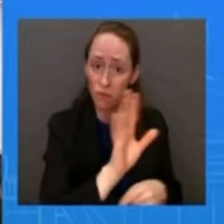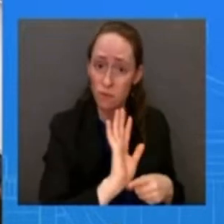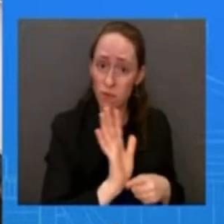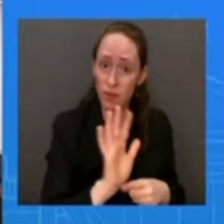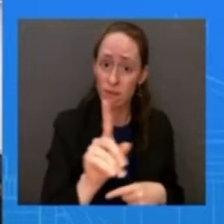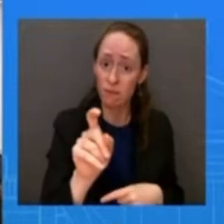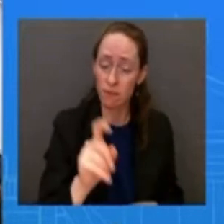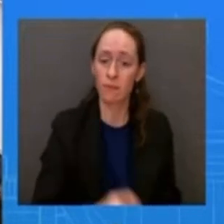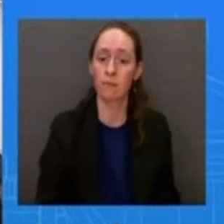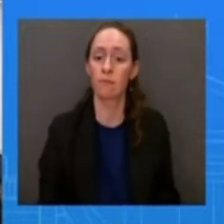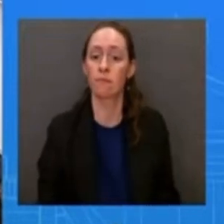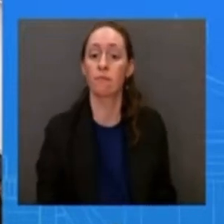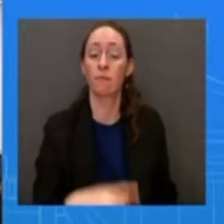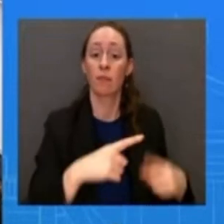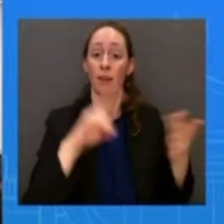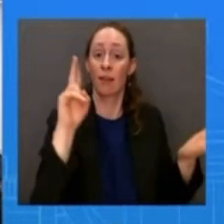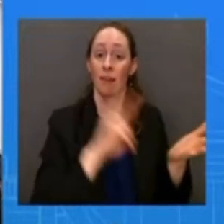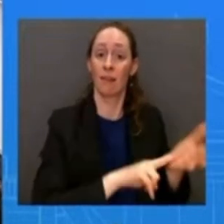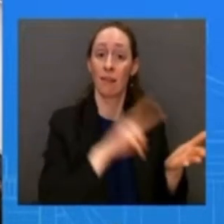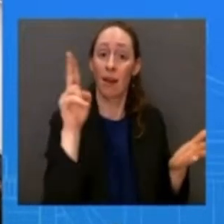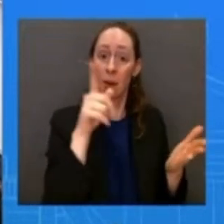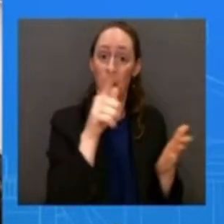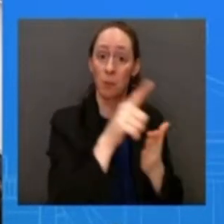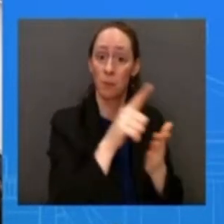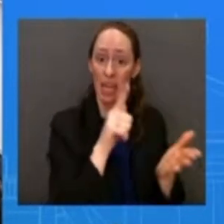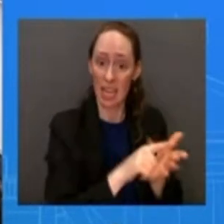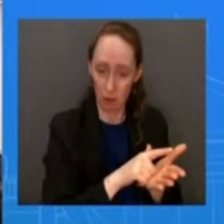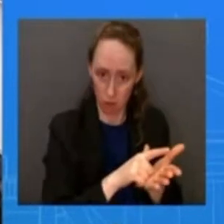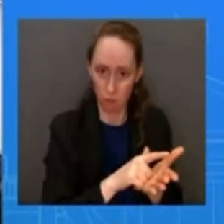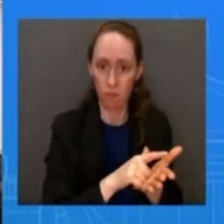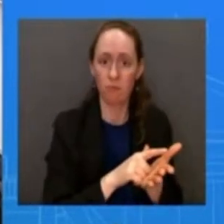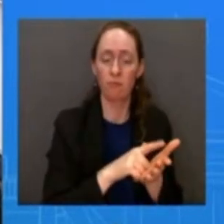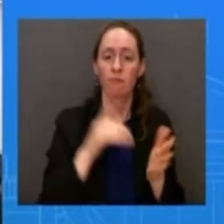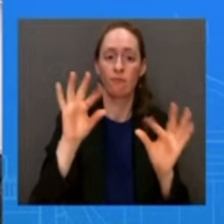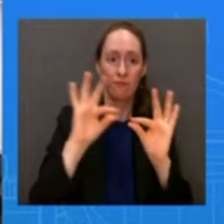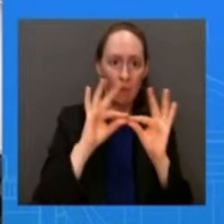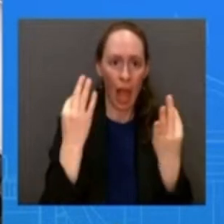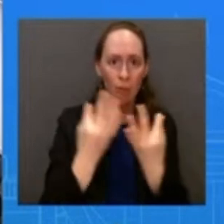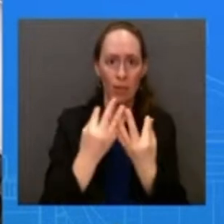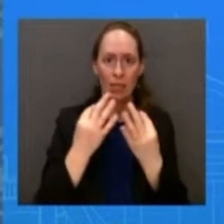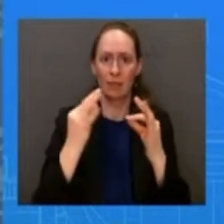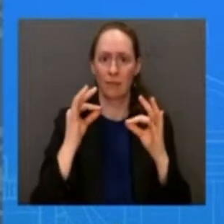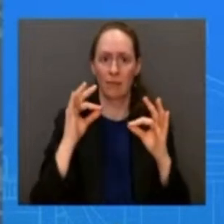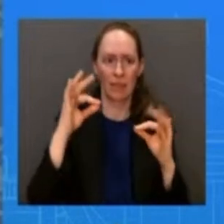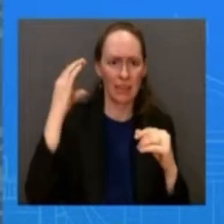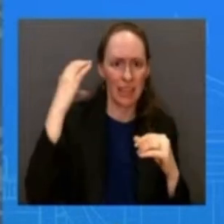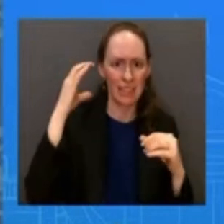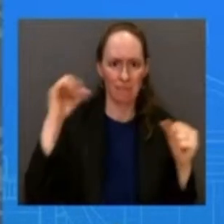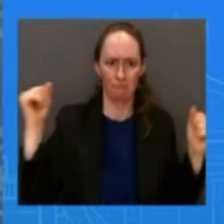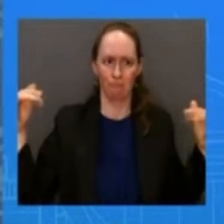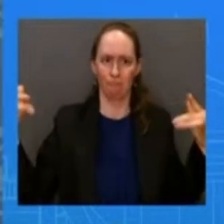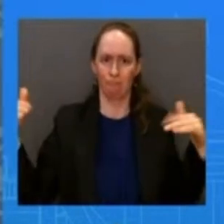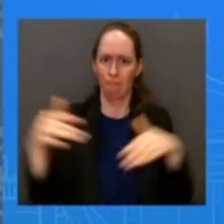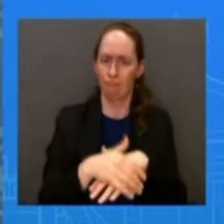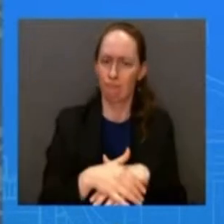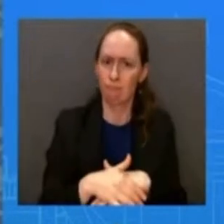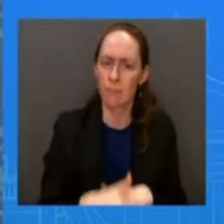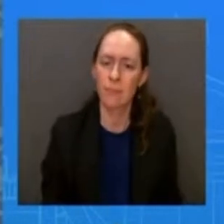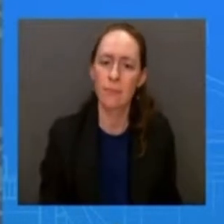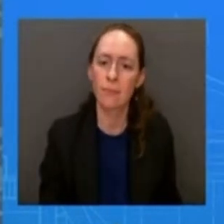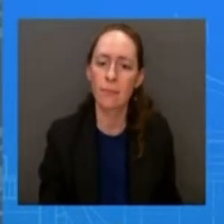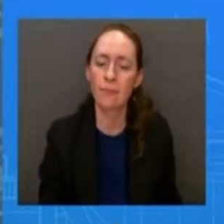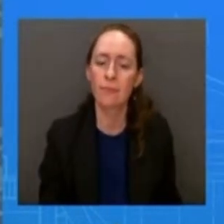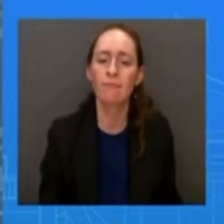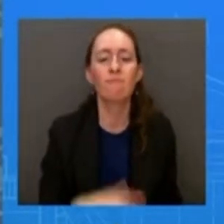cousins relatives and others associated with till so we will have more to share on who will be attending